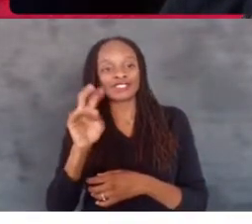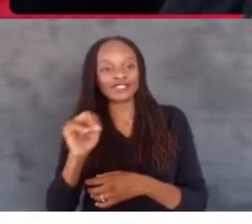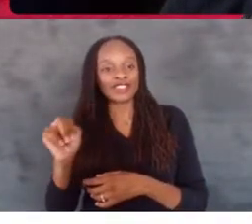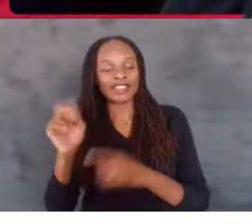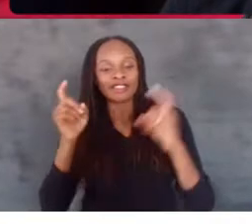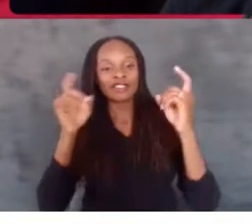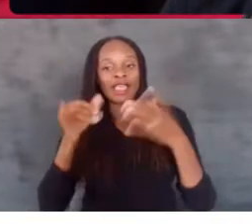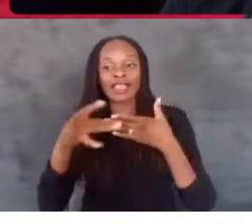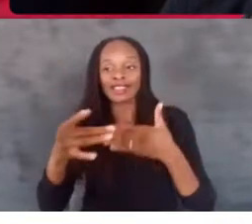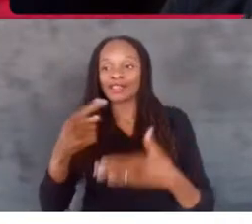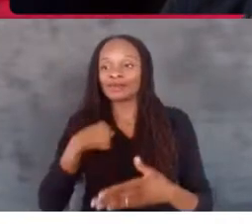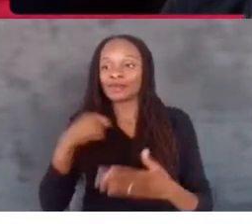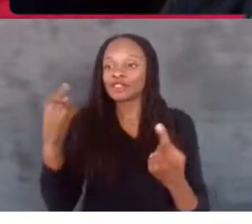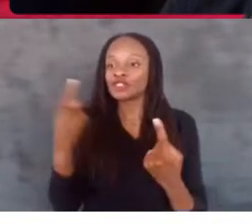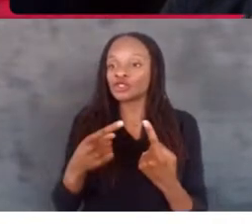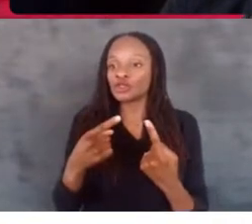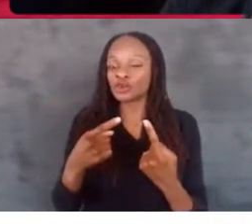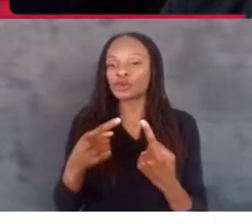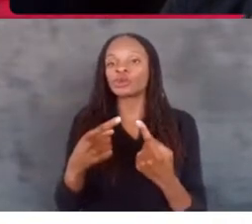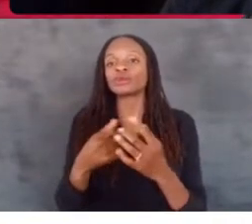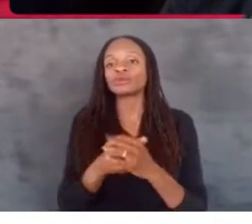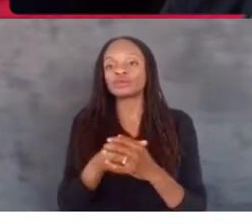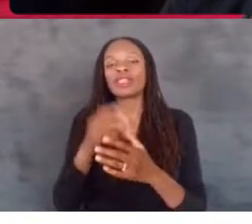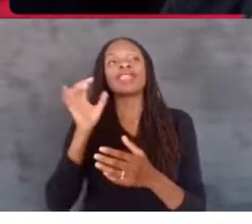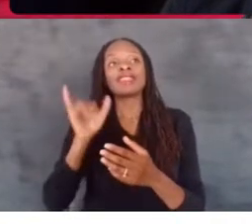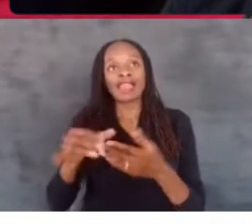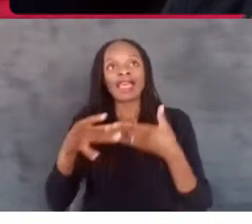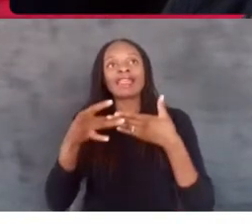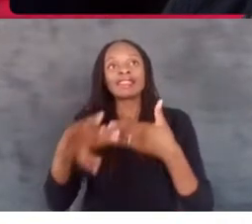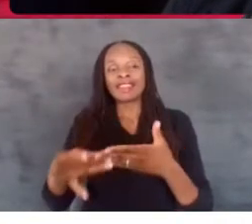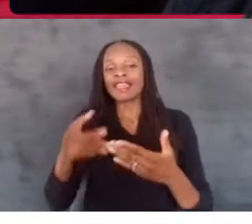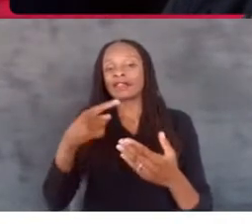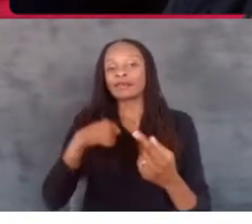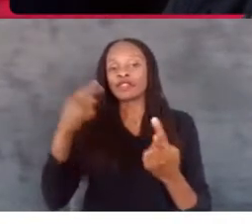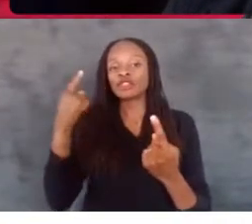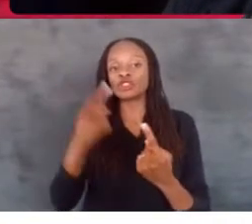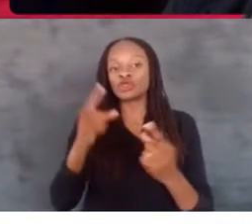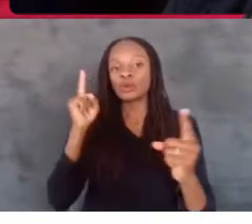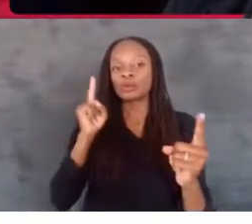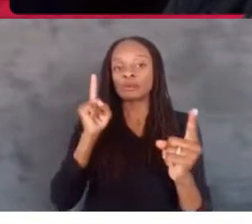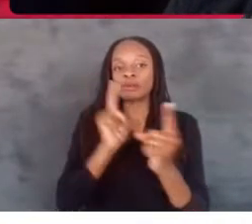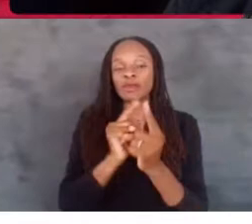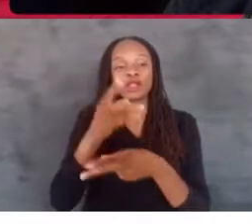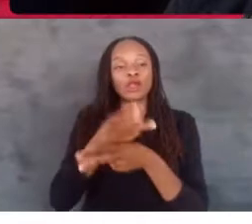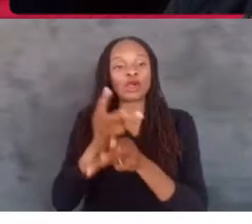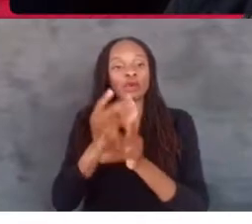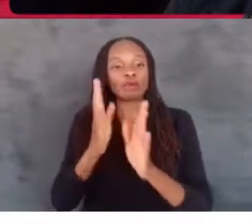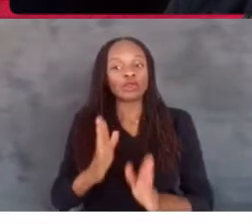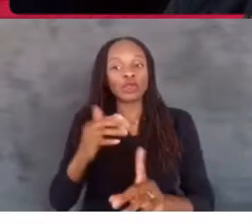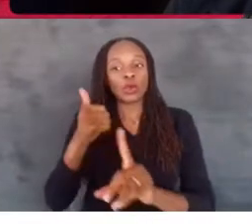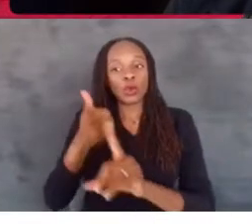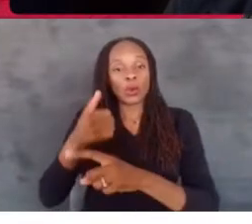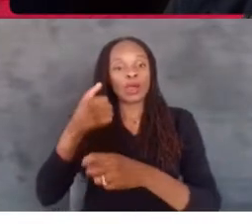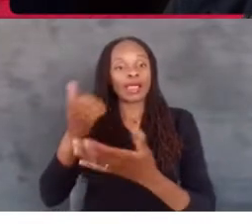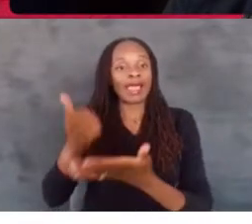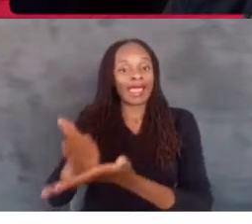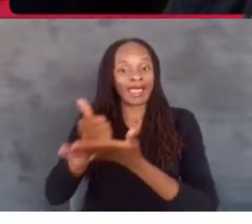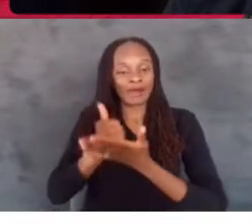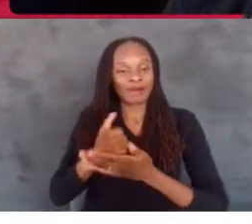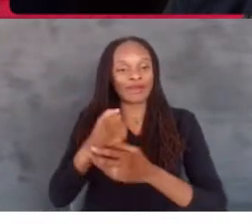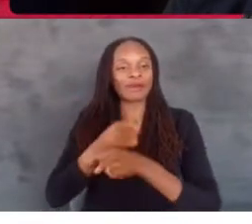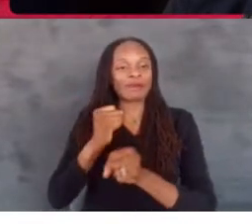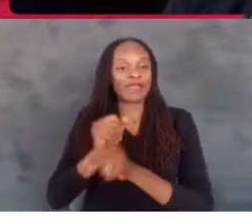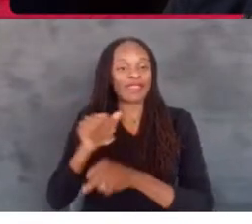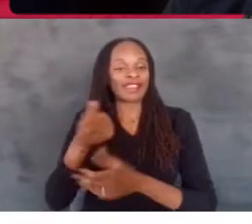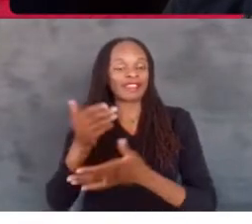me to, which led me to meet a producer who helped me make another film. And that wouldn't have